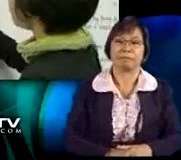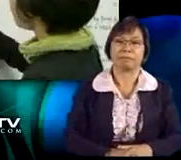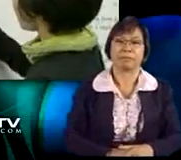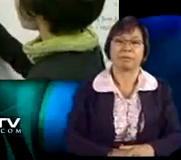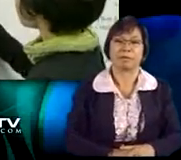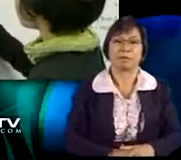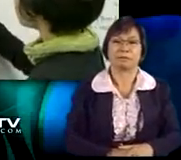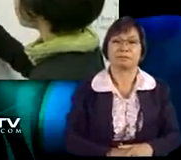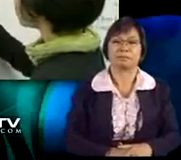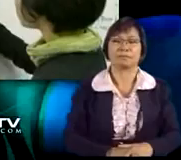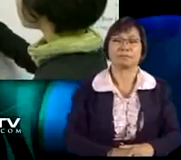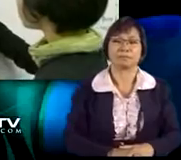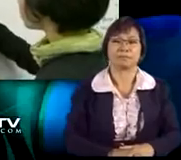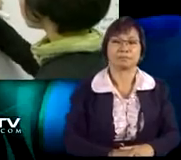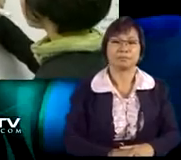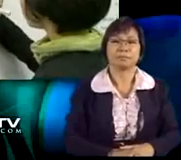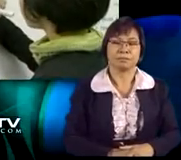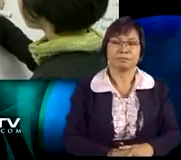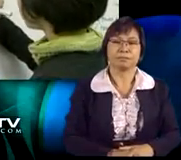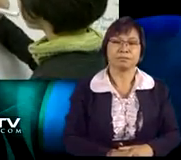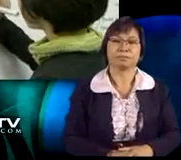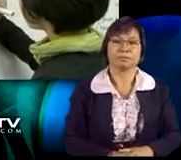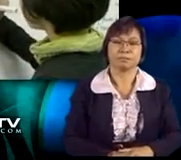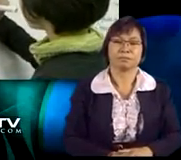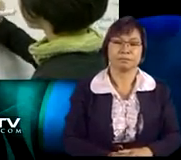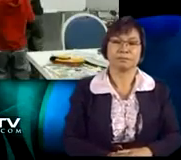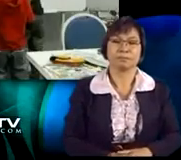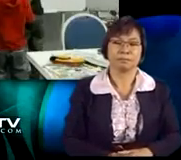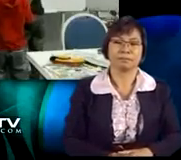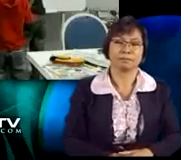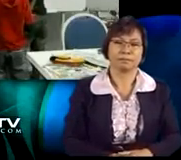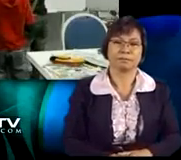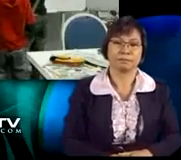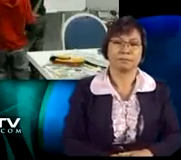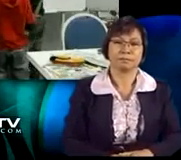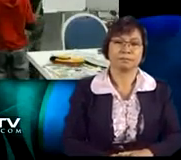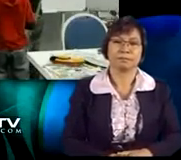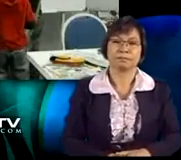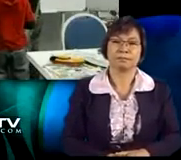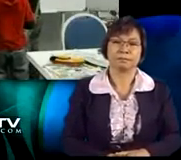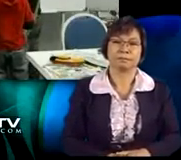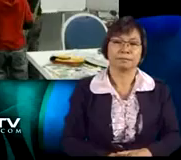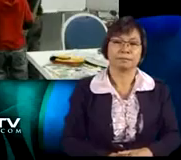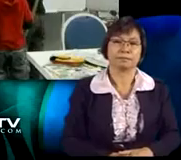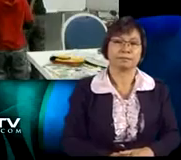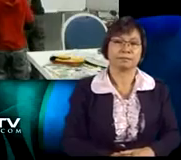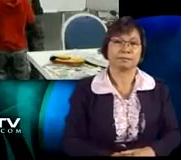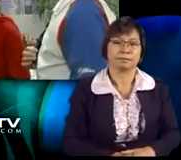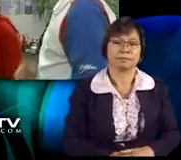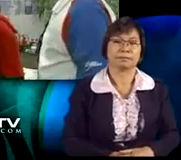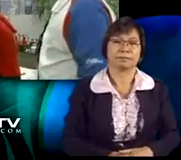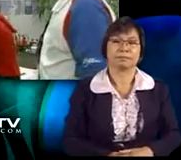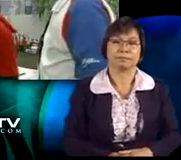one quarter kilograms onions.